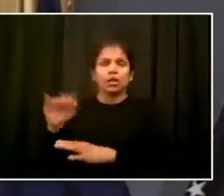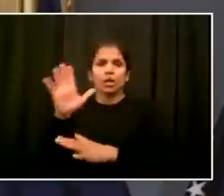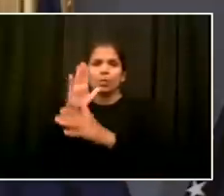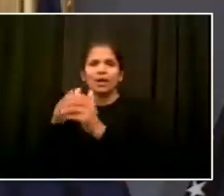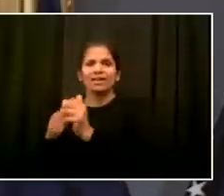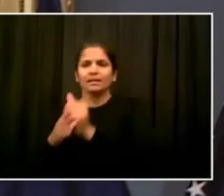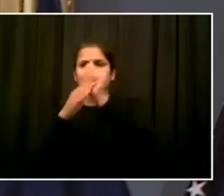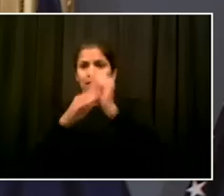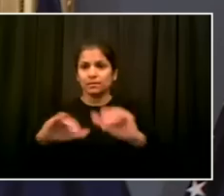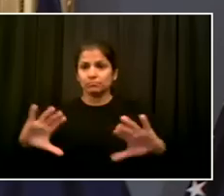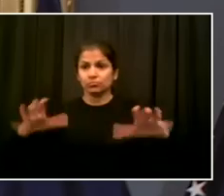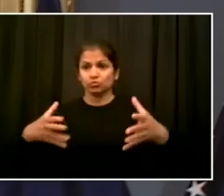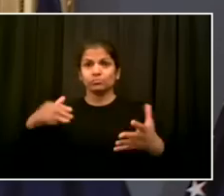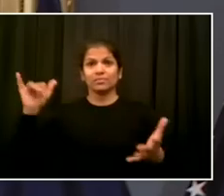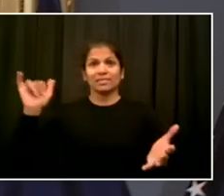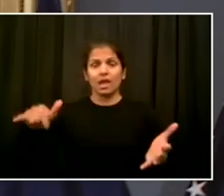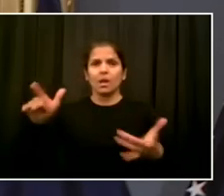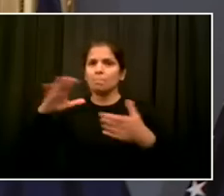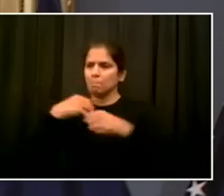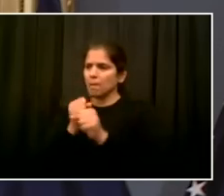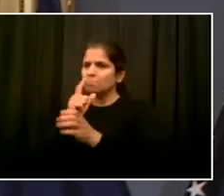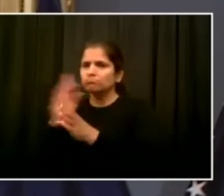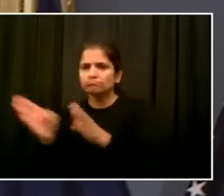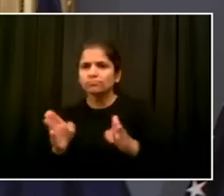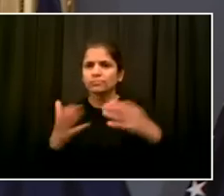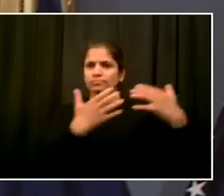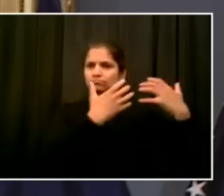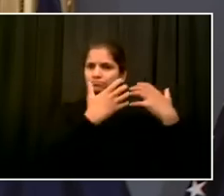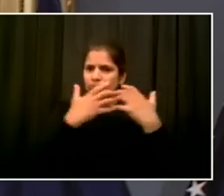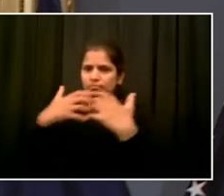to the task. So I welcome our corporation counsel, Jim Johnson.